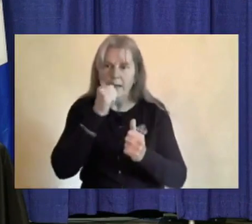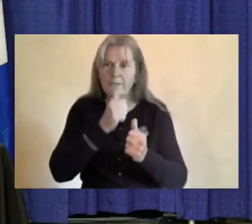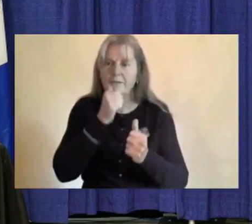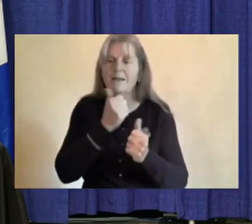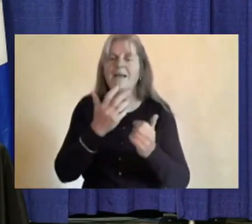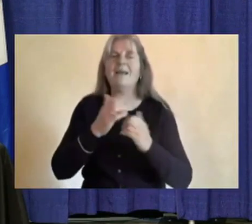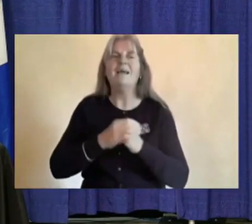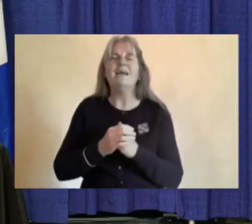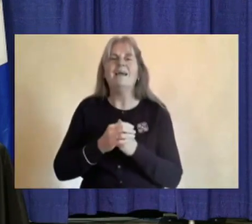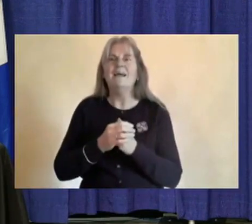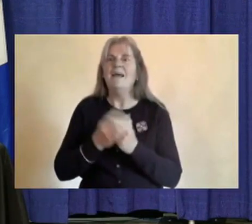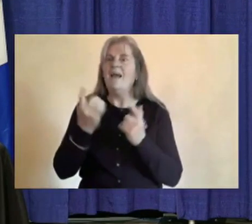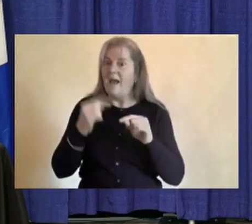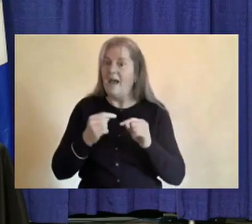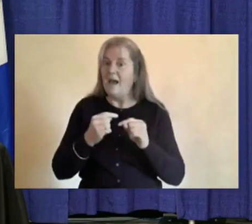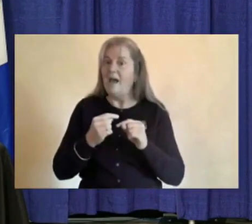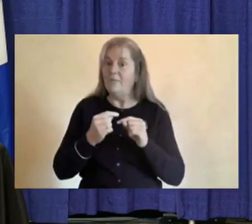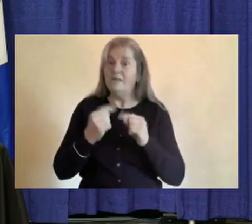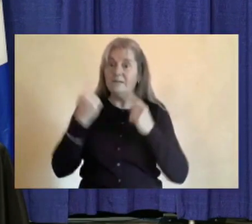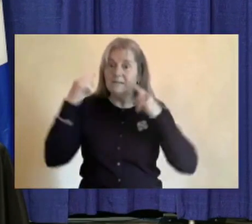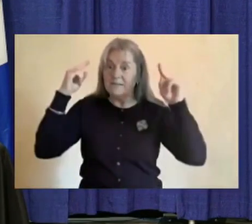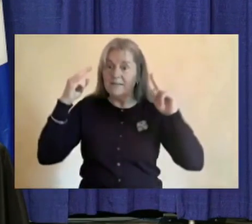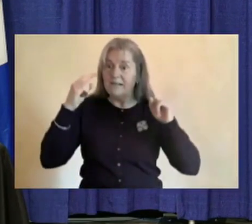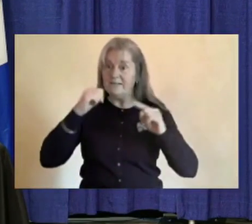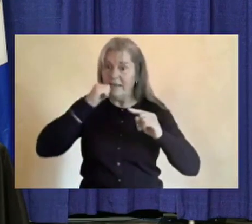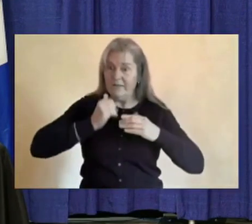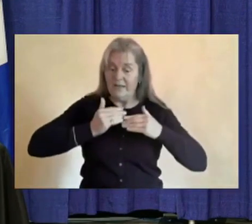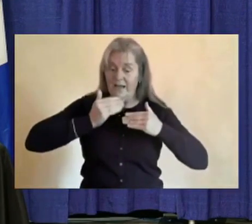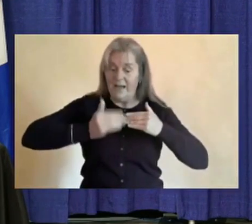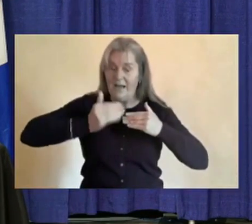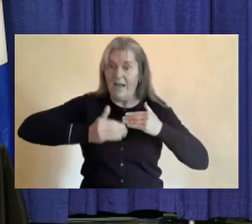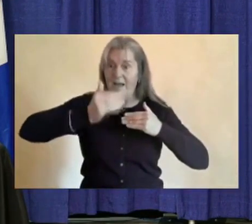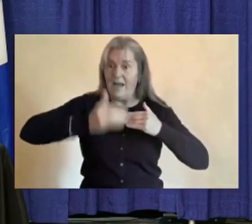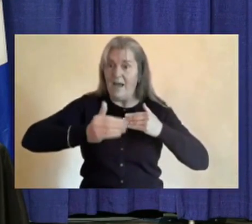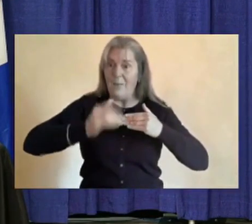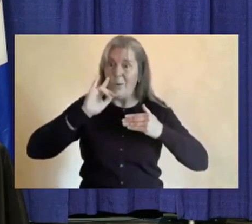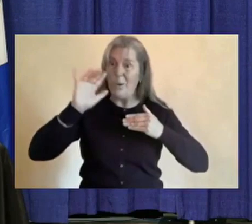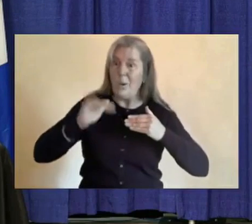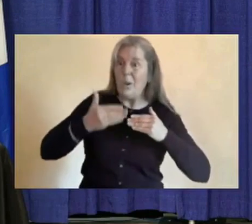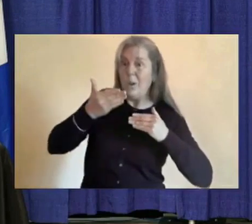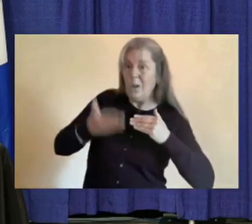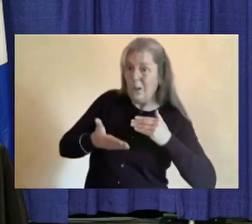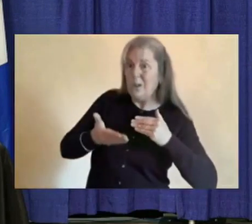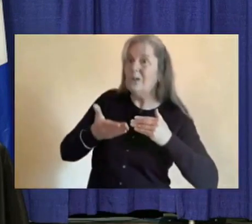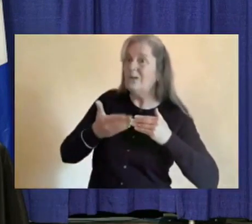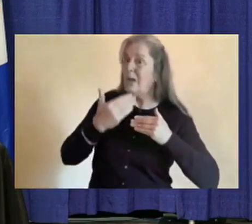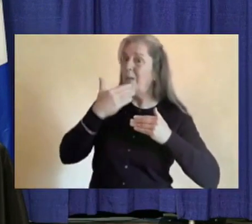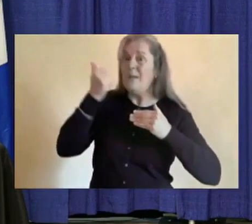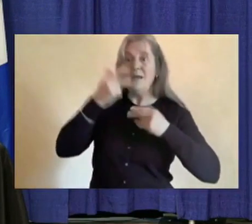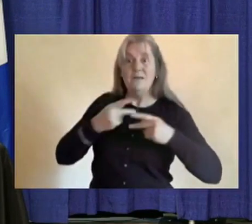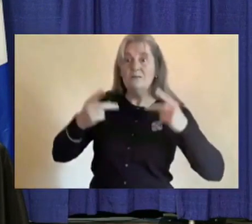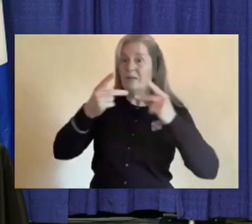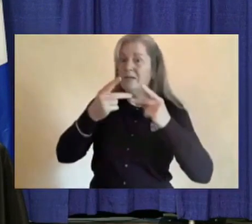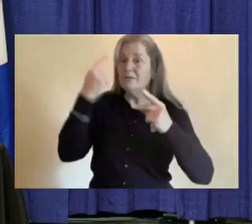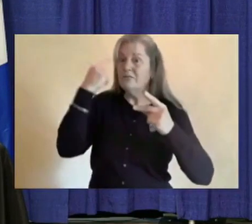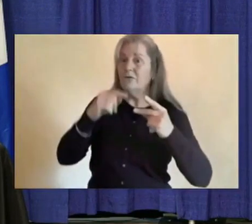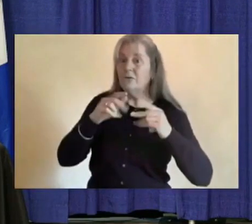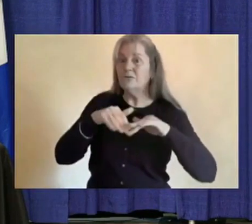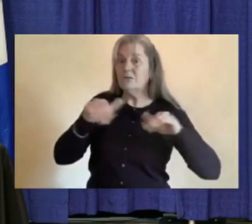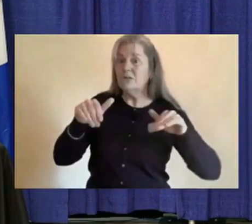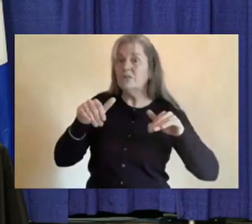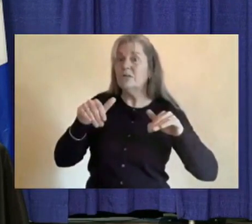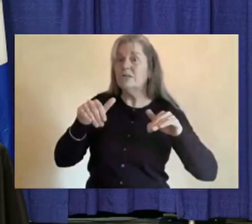goes on well shows that our working premise, that the best place for children to be during the school year